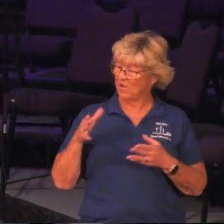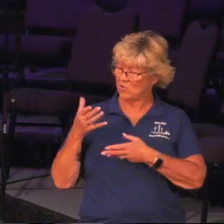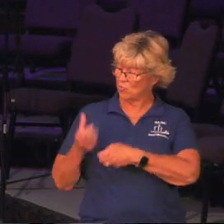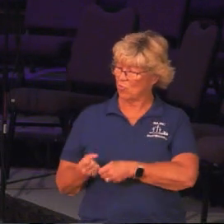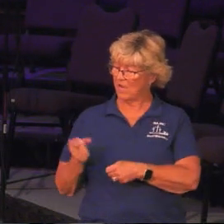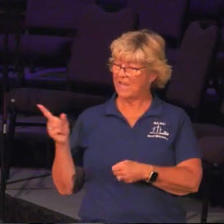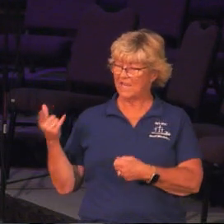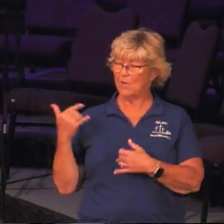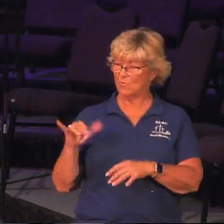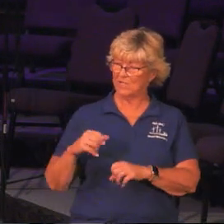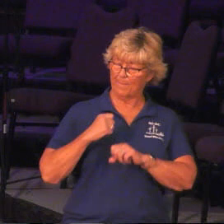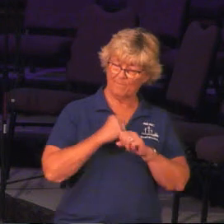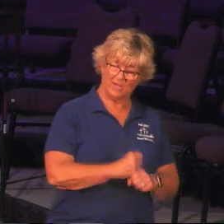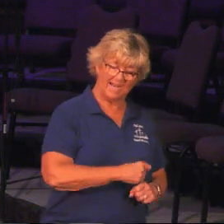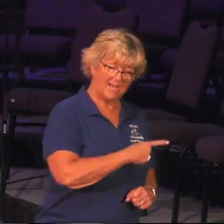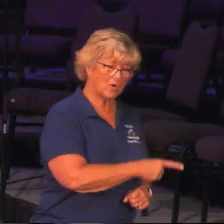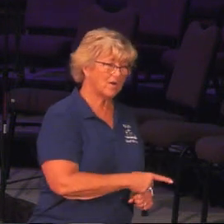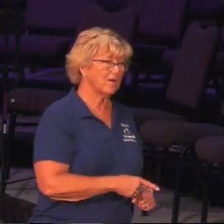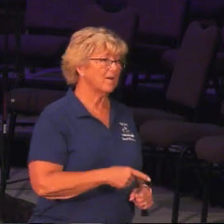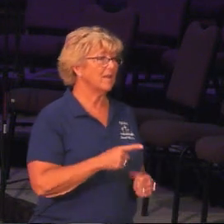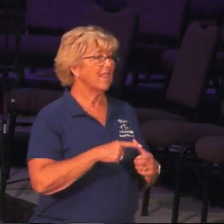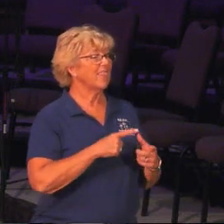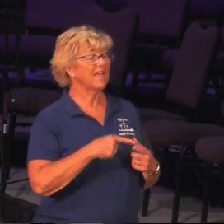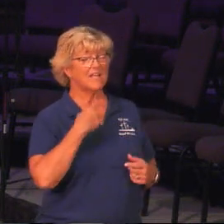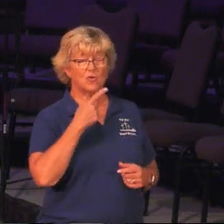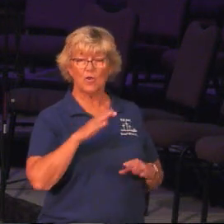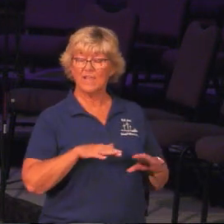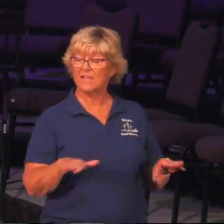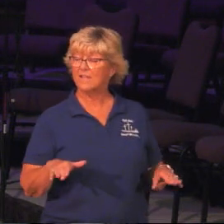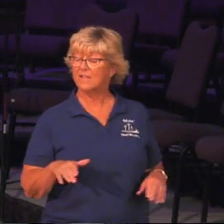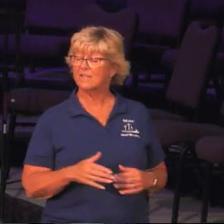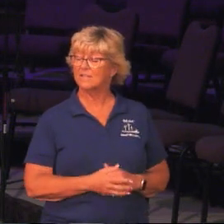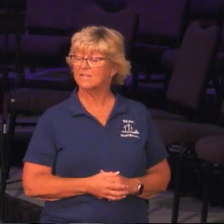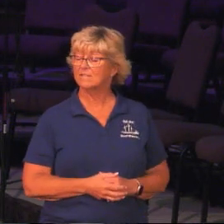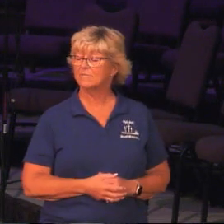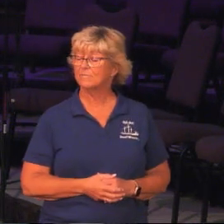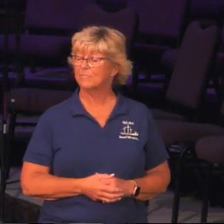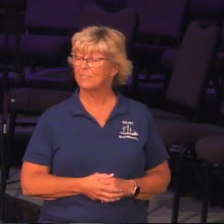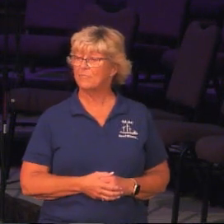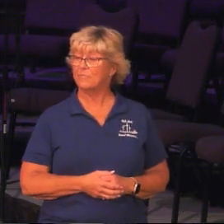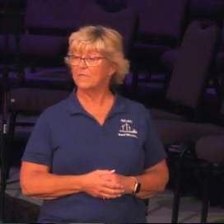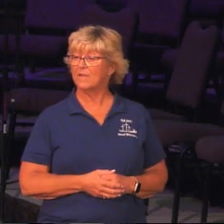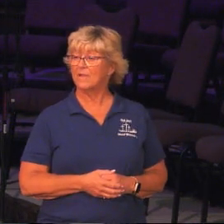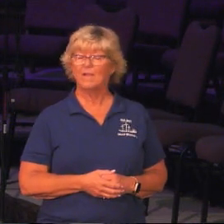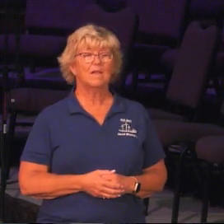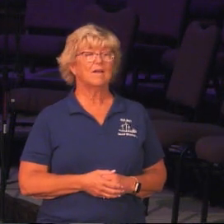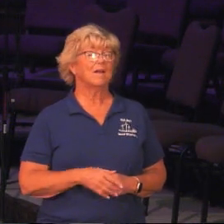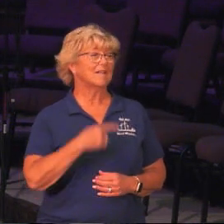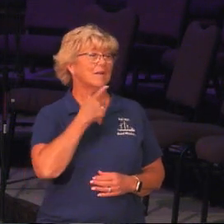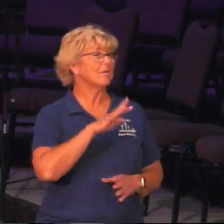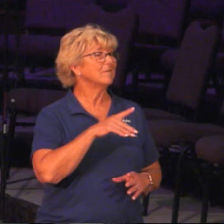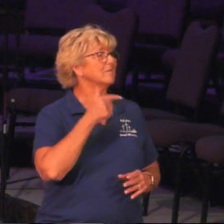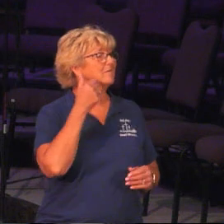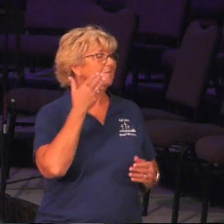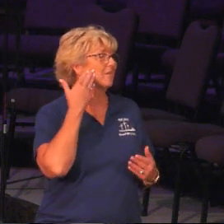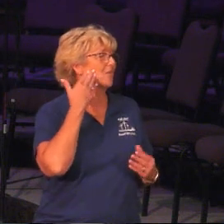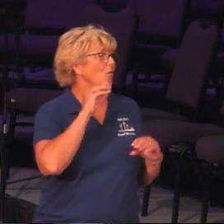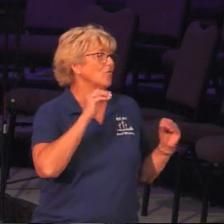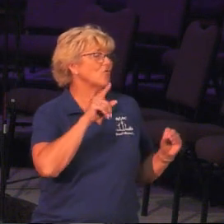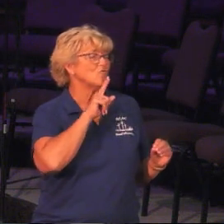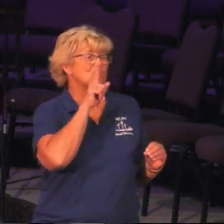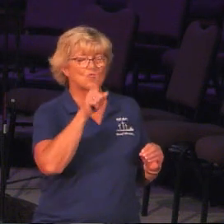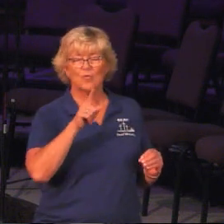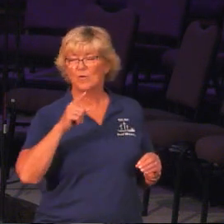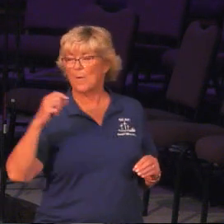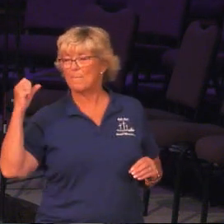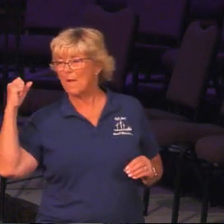meat, he was still there to protect her. But then I told the kids, the problem with that story is there's no such thing as Popeye. You know, there's no such thing as the Big